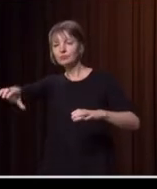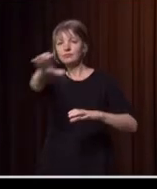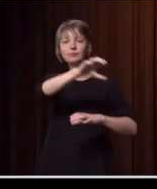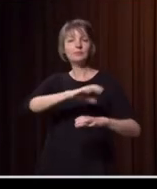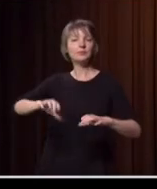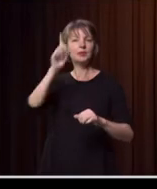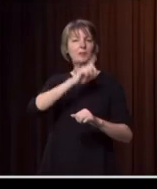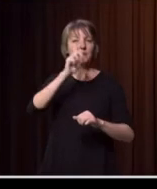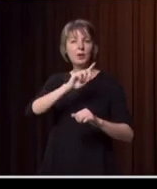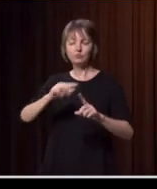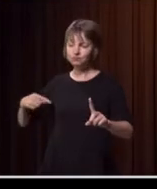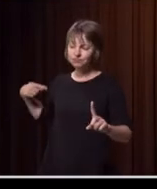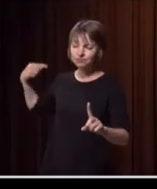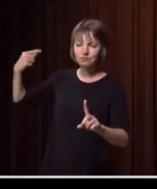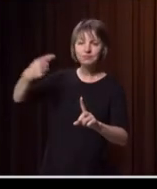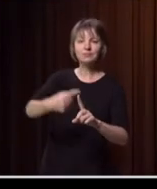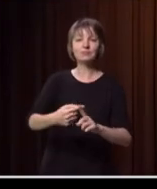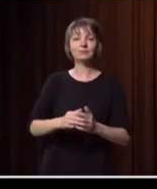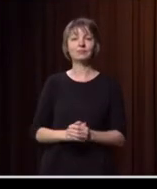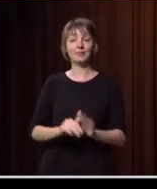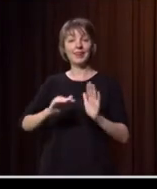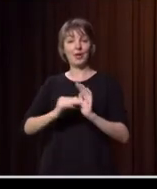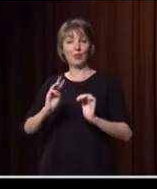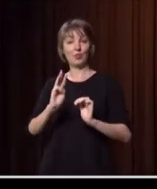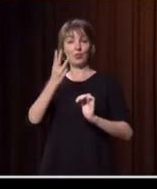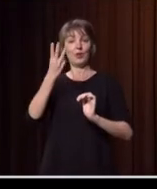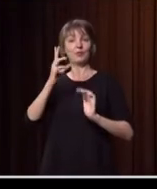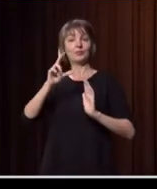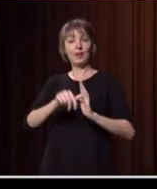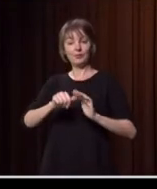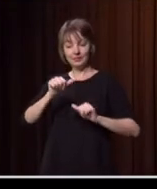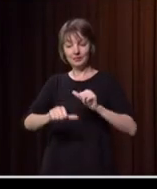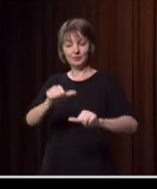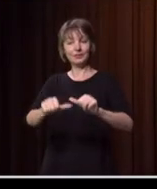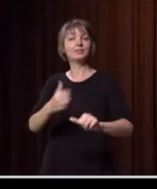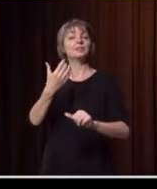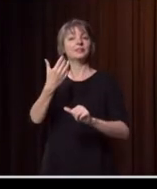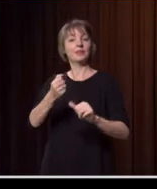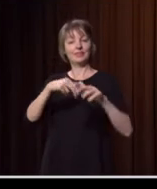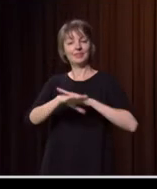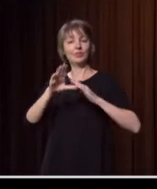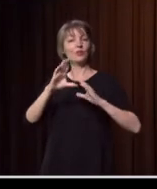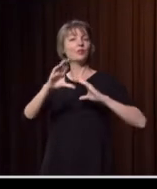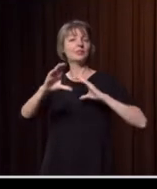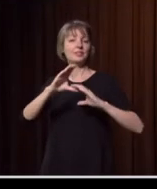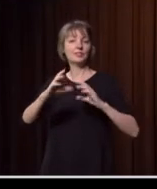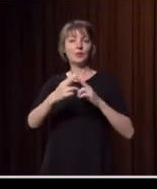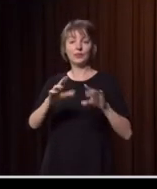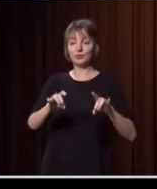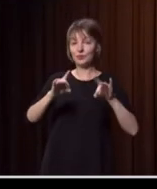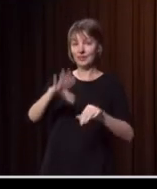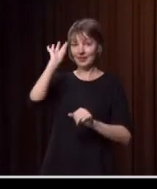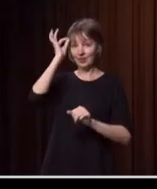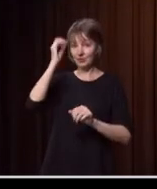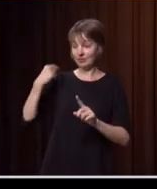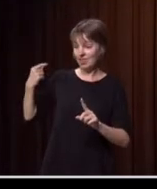immemorial. This is the third episode in our new series In Conversation with the Australia Council. Over the last week